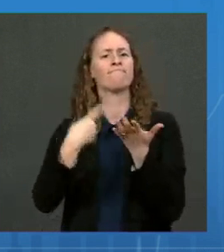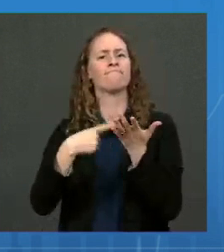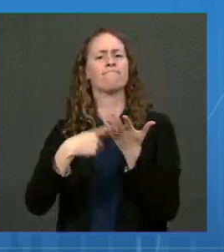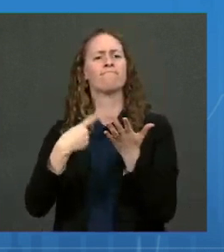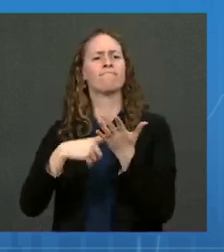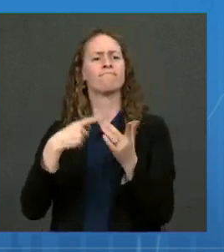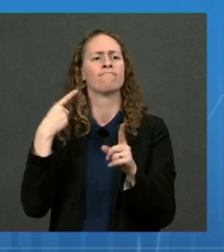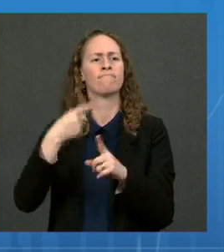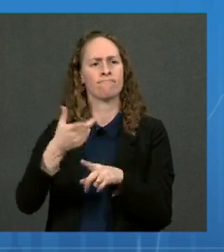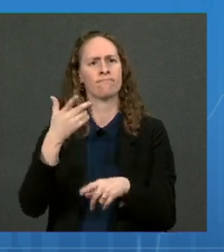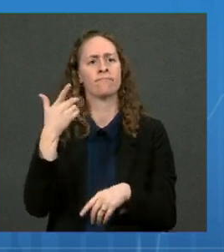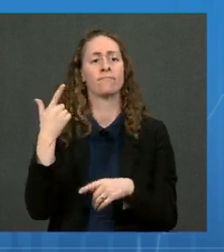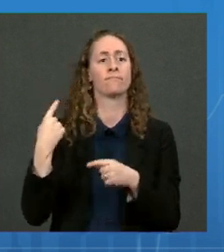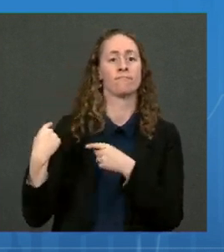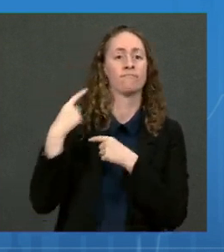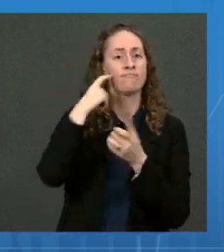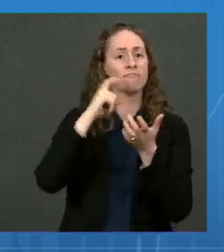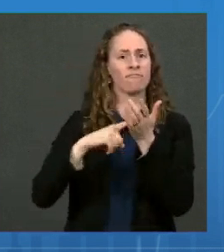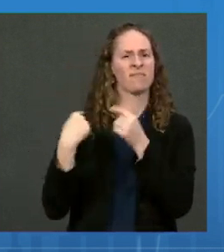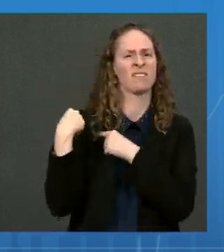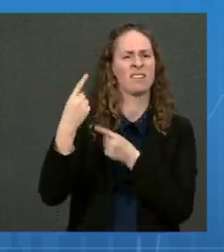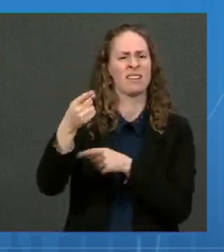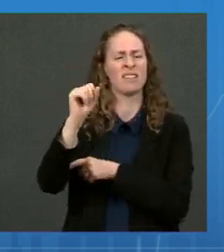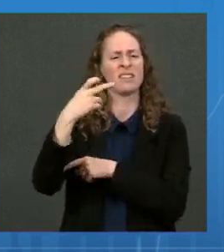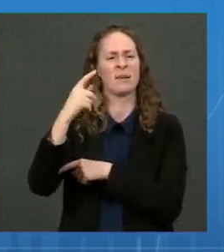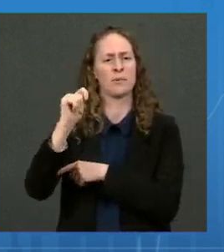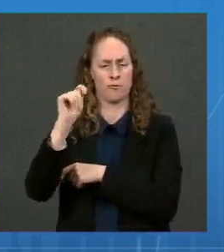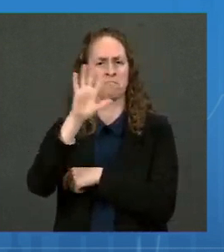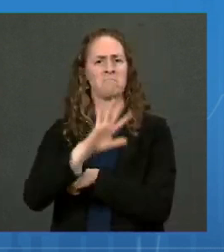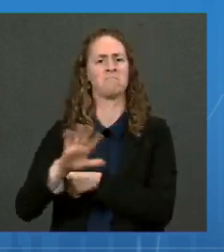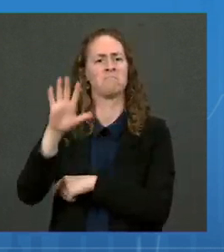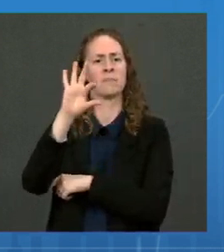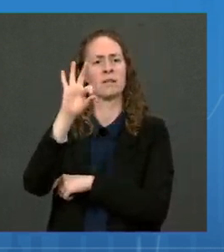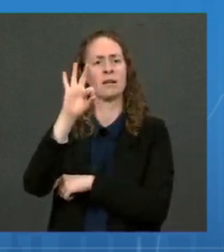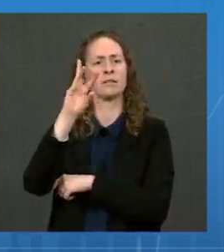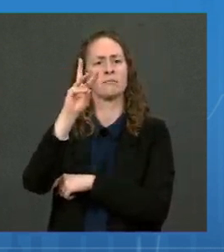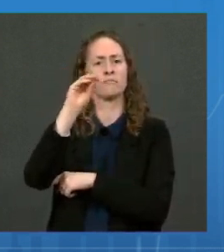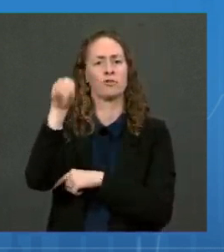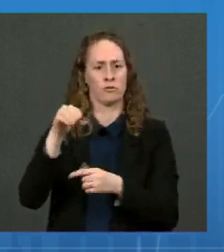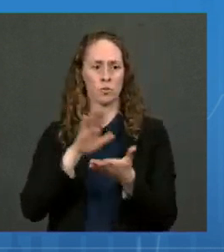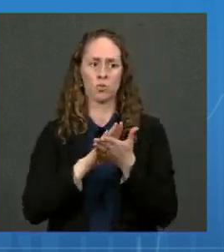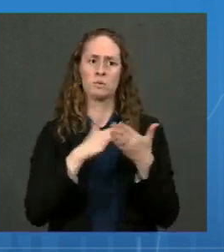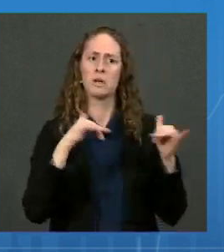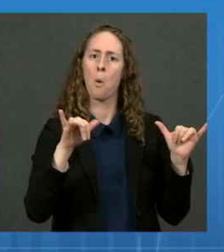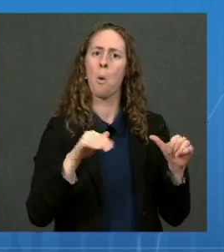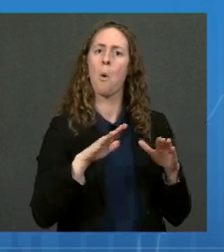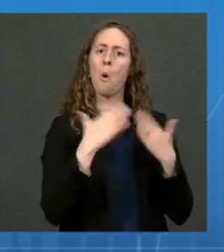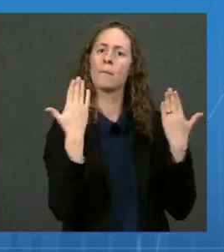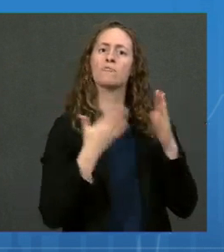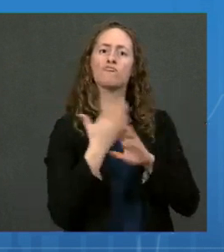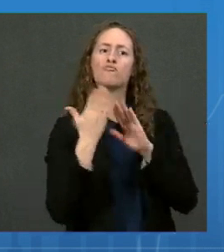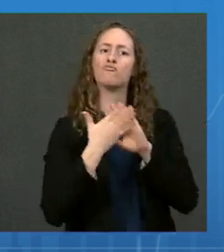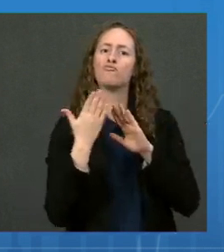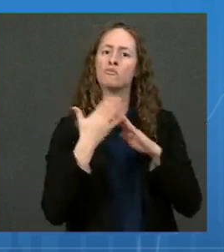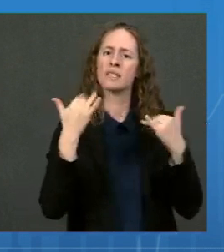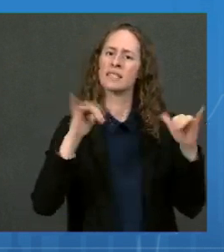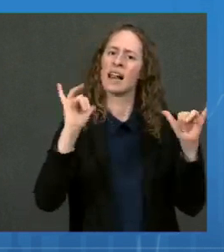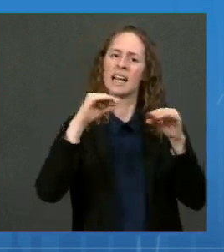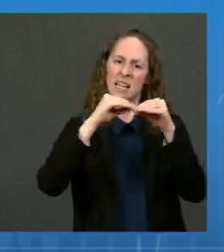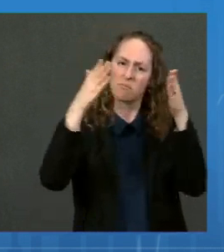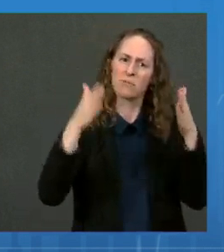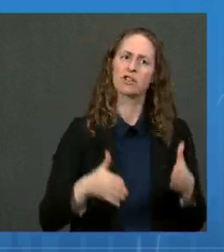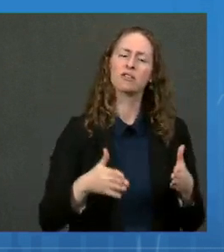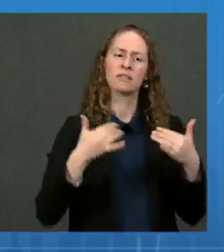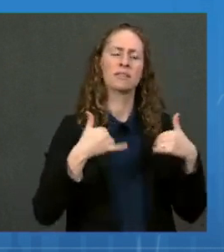September, 96% of schools remained open for full in-person learning. 1,800 schools had